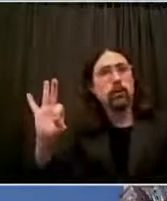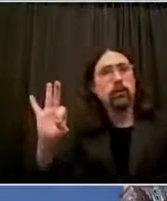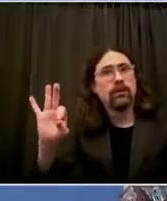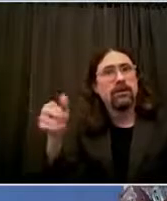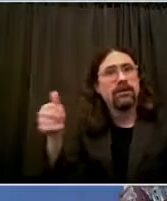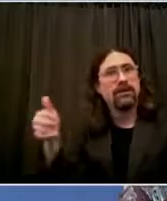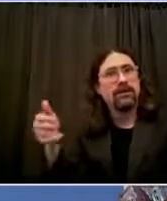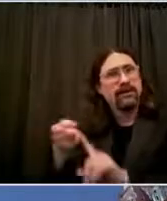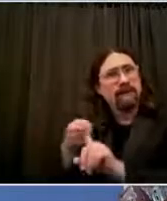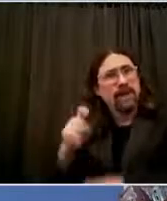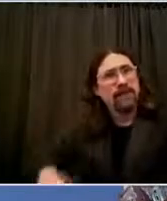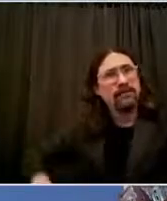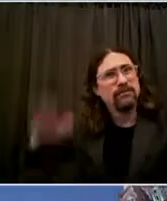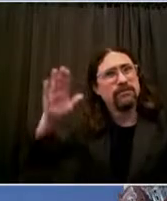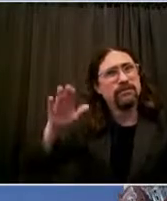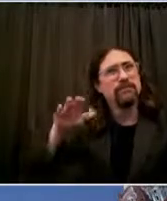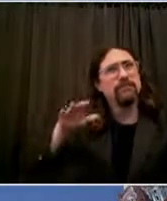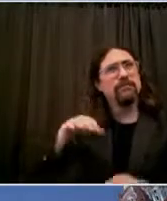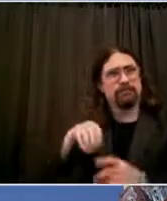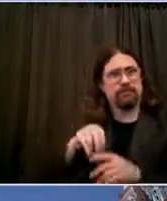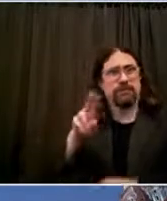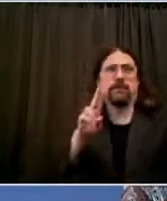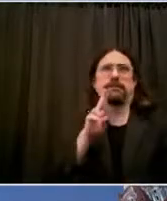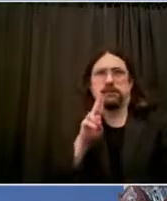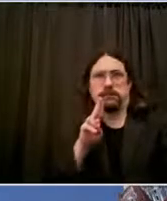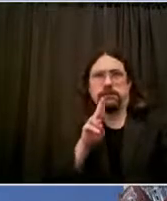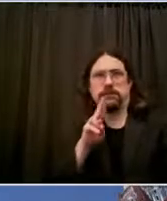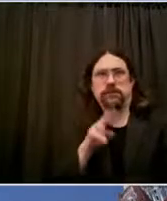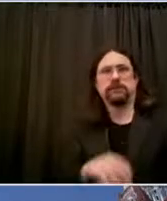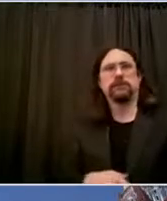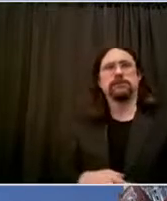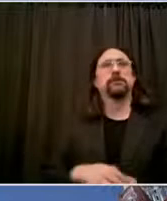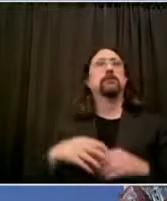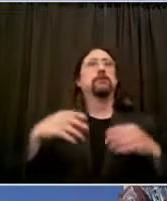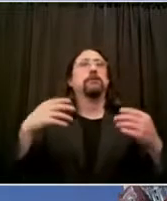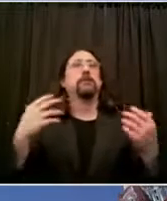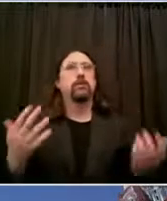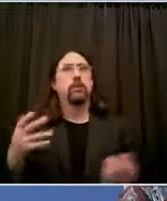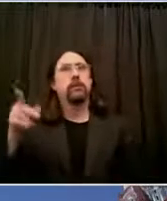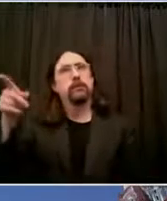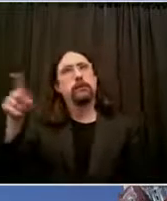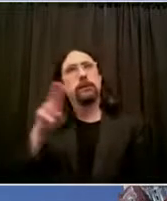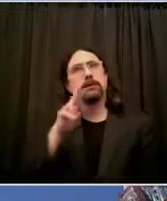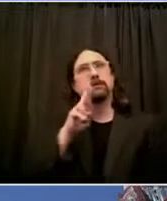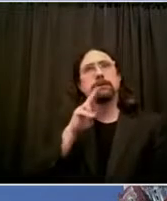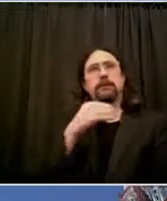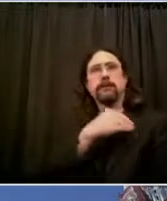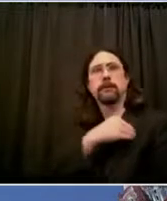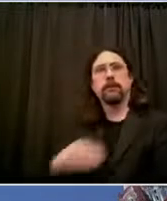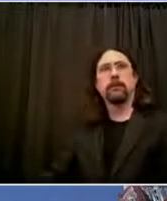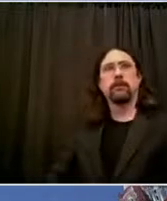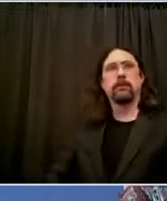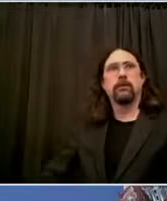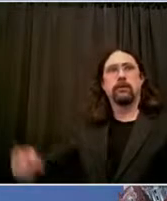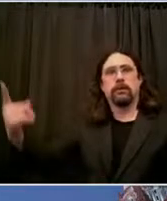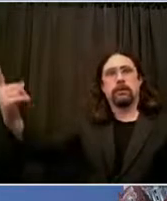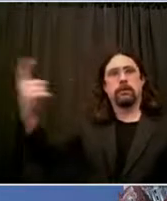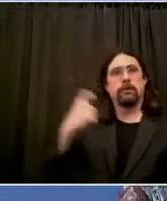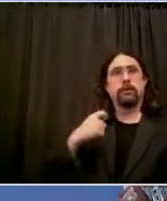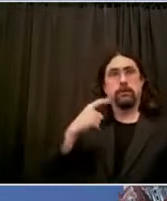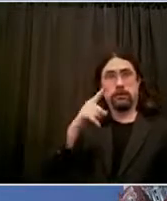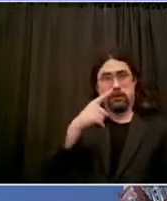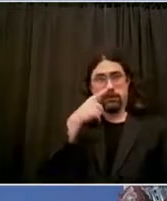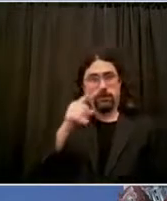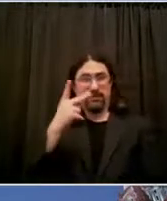specifically asked us to light it with the colors of George's high school football team. And we did that last night at city